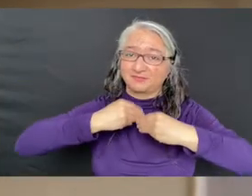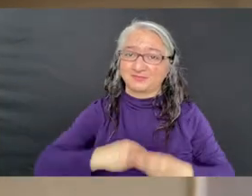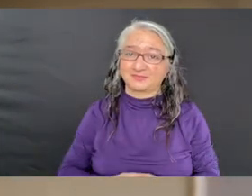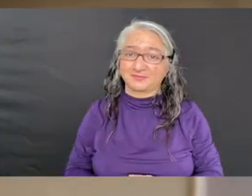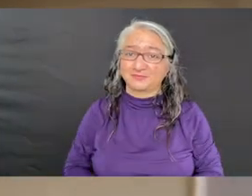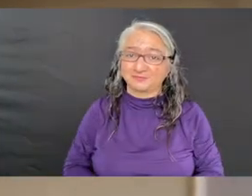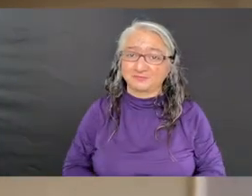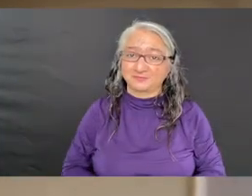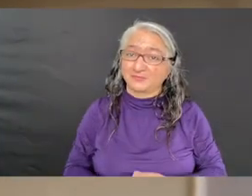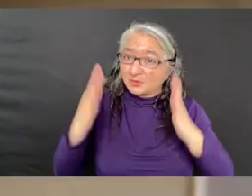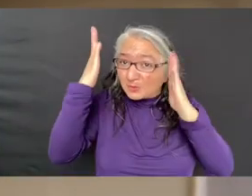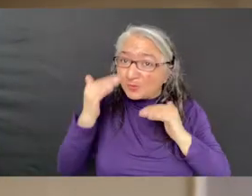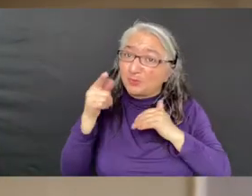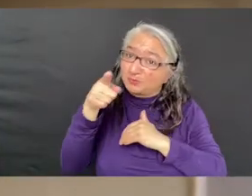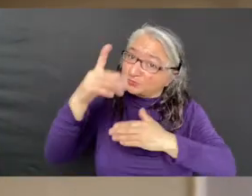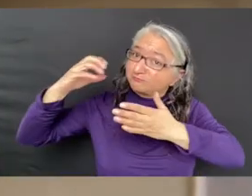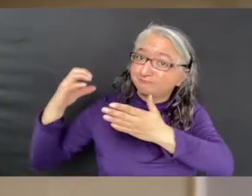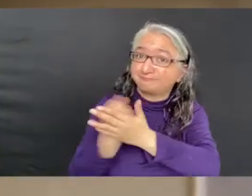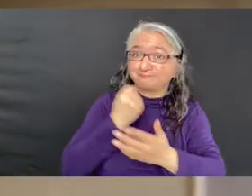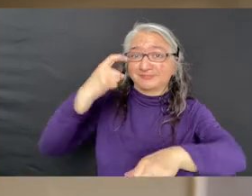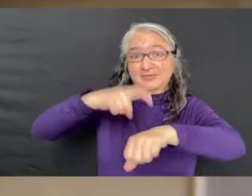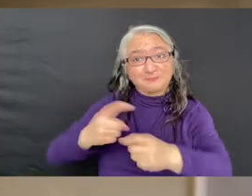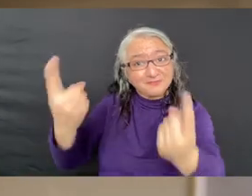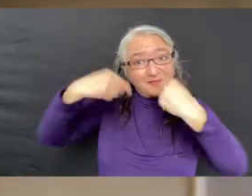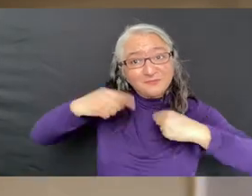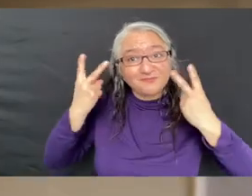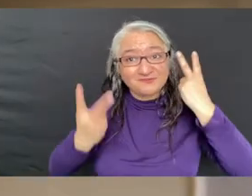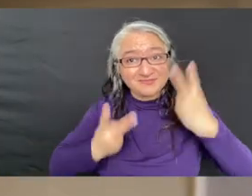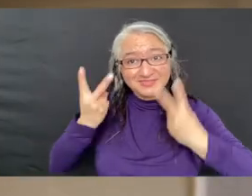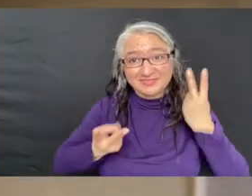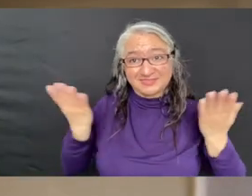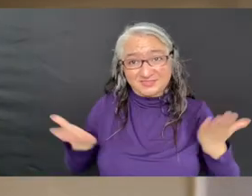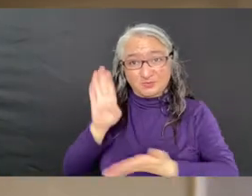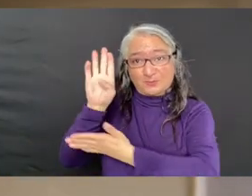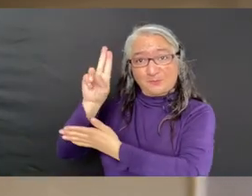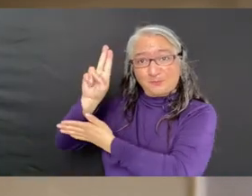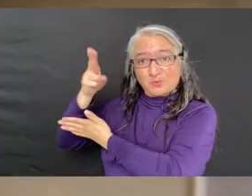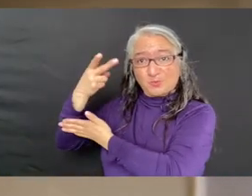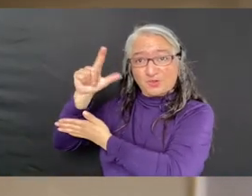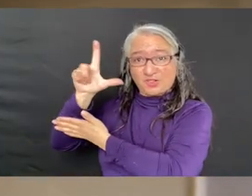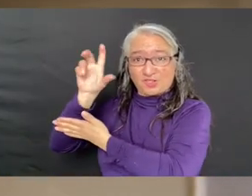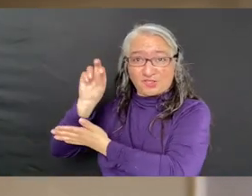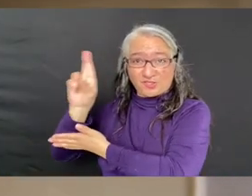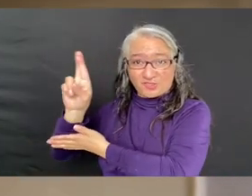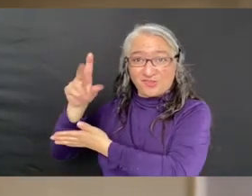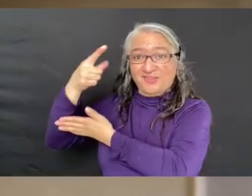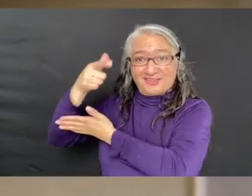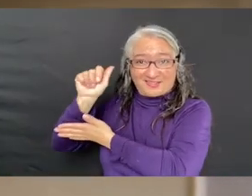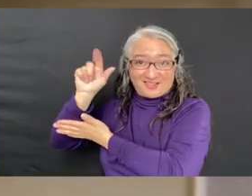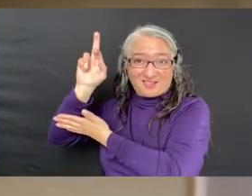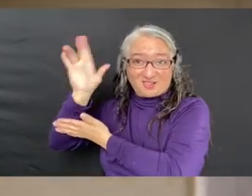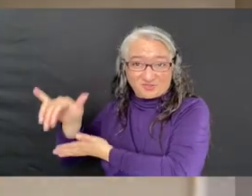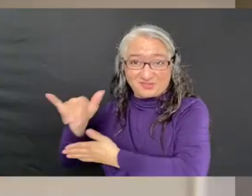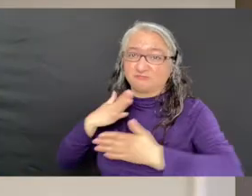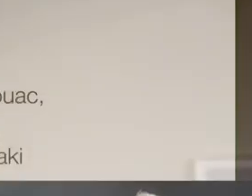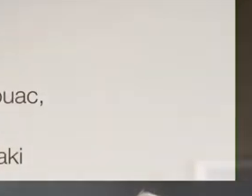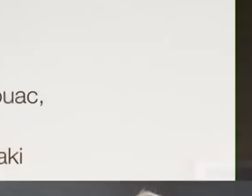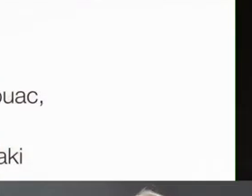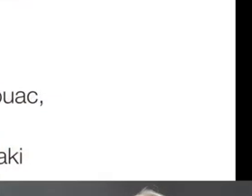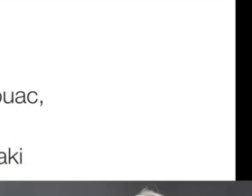I hope that you can take some time to visit us in the Bueller Gallery in St. Boniface Hospital to enjoy this beautiful show.